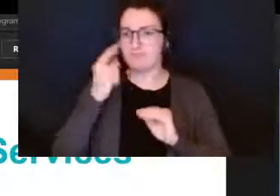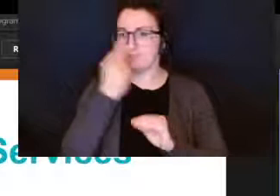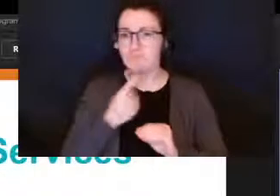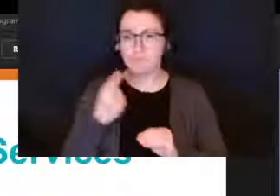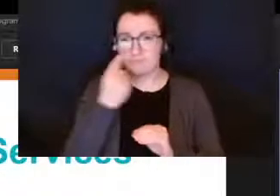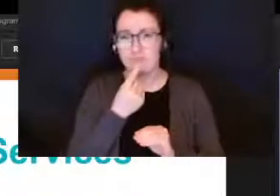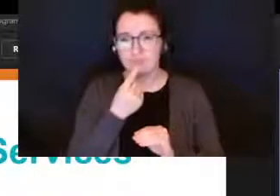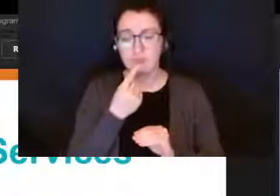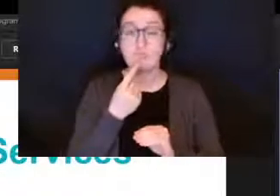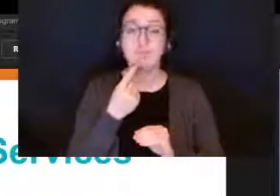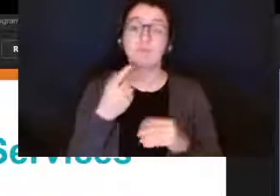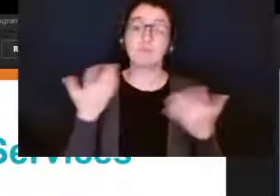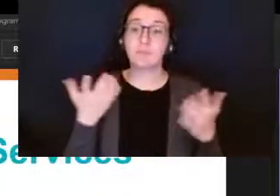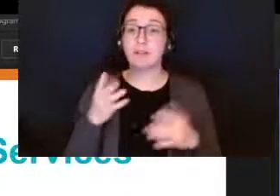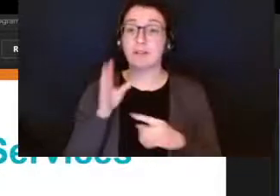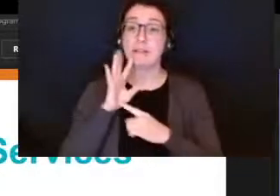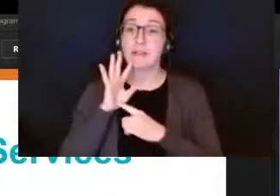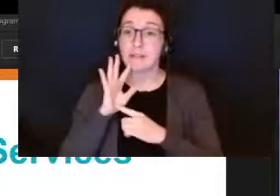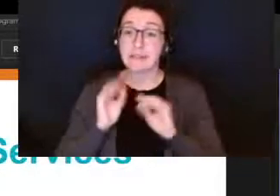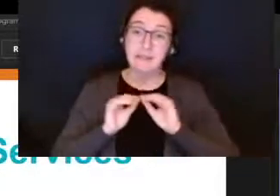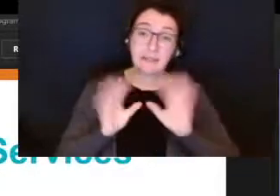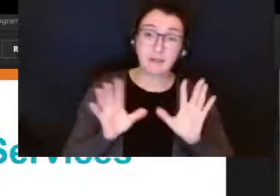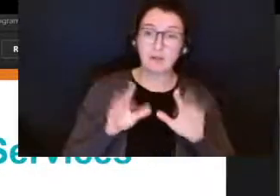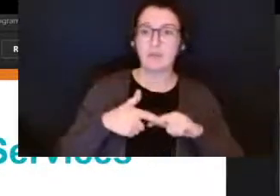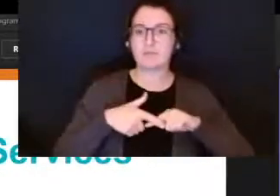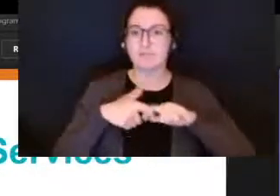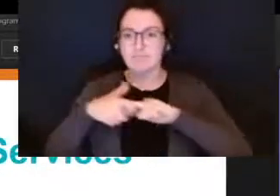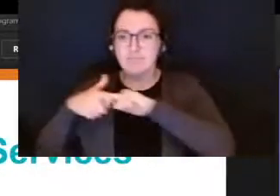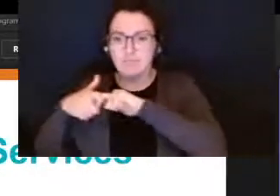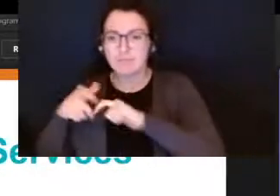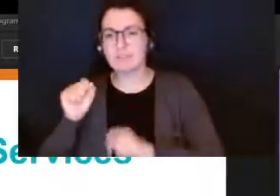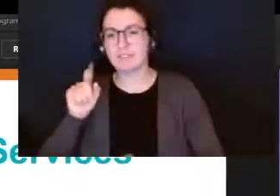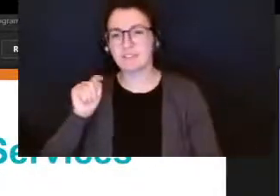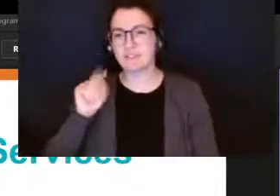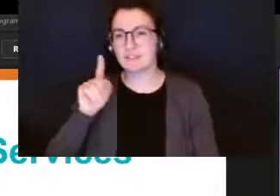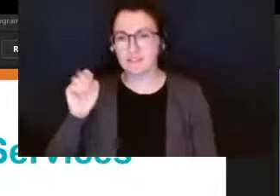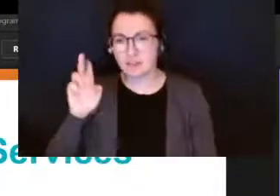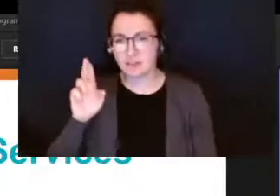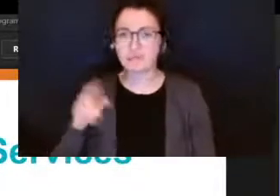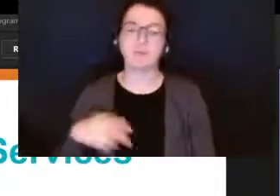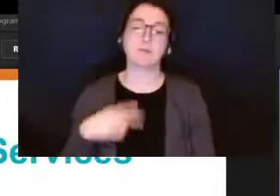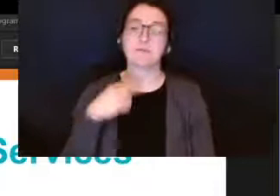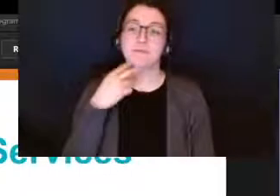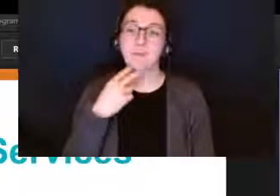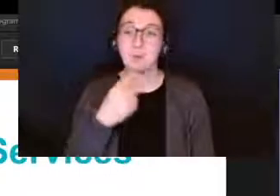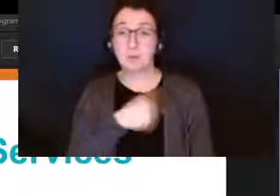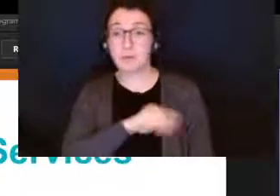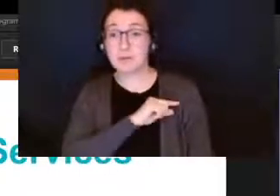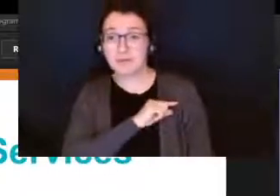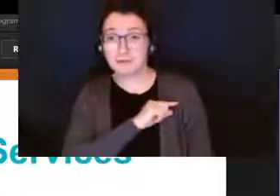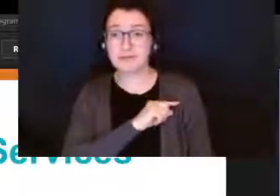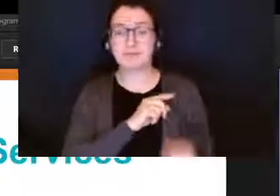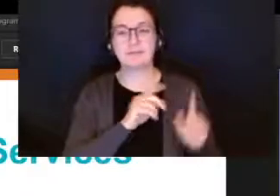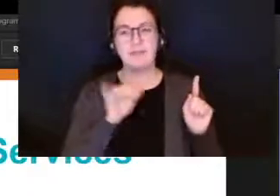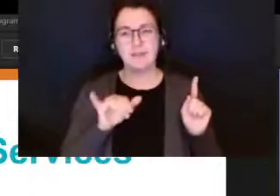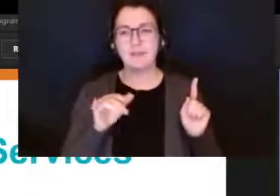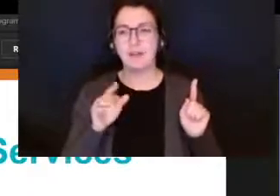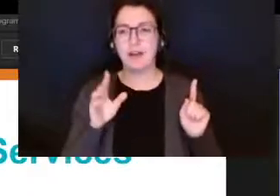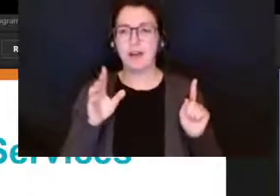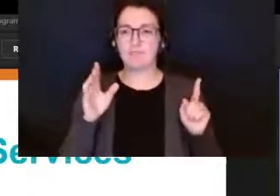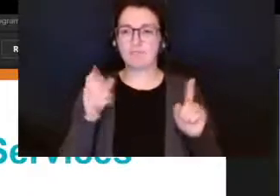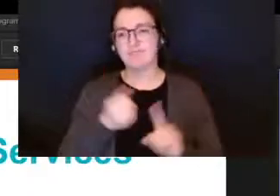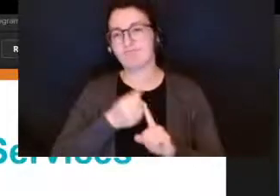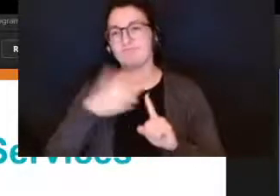sometimes called stuttering and voice quality language can be receptive our understanding of what other people say